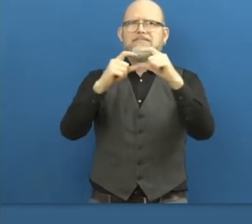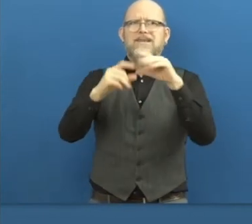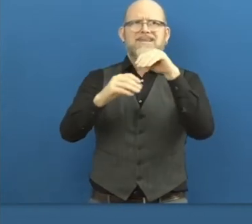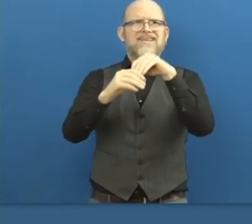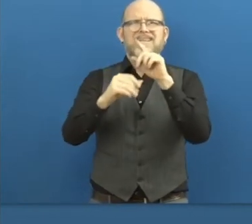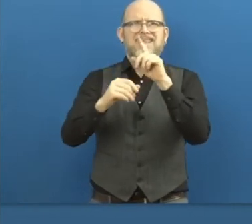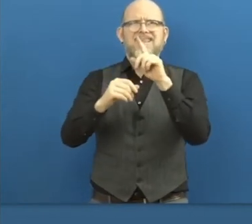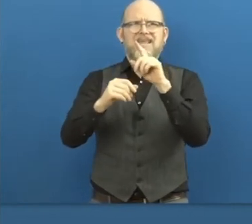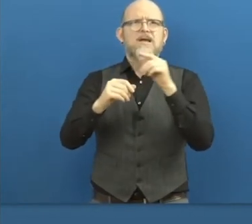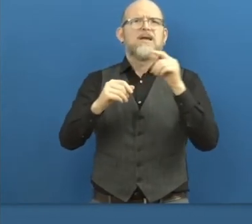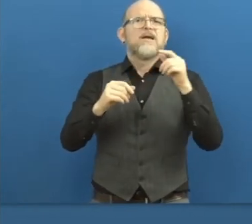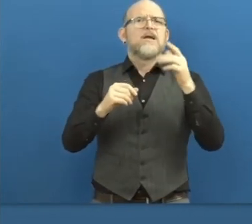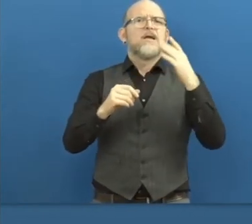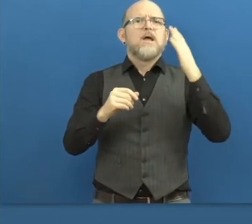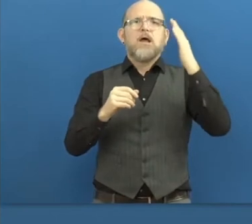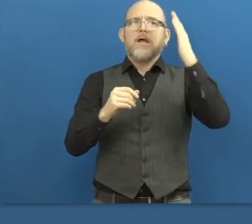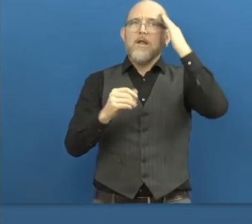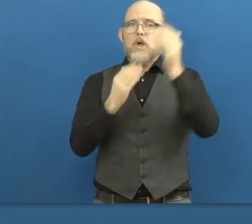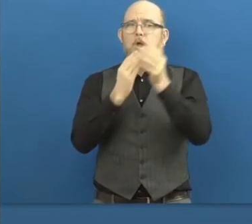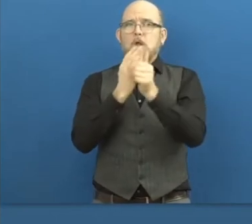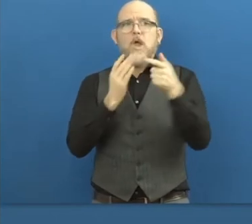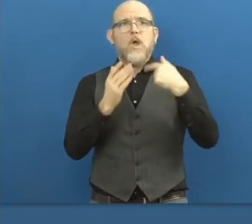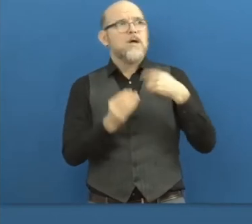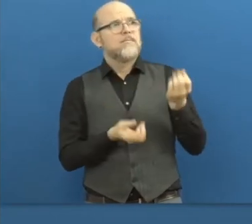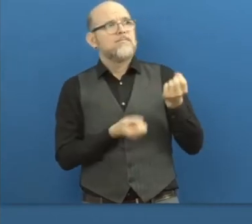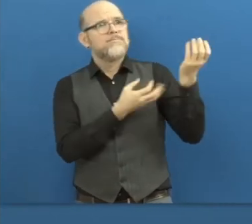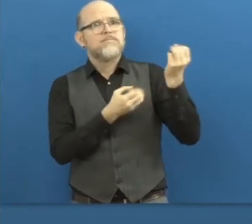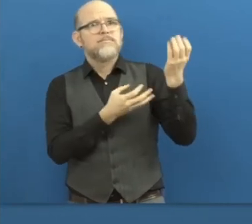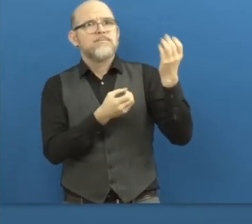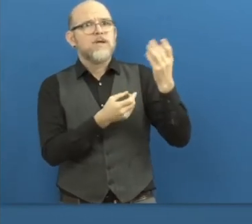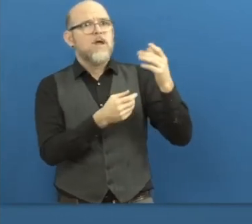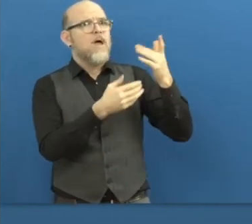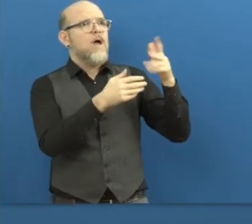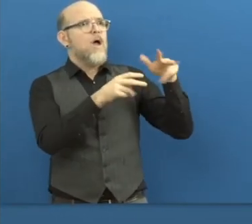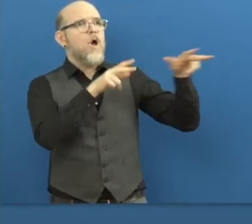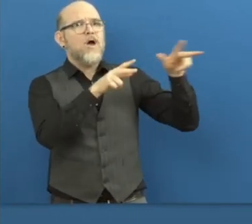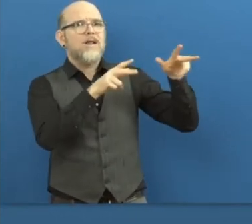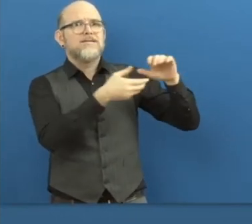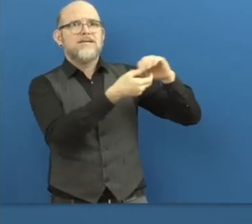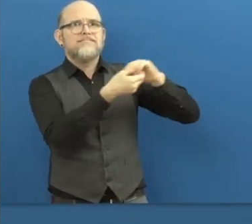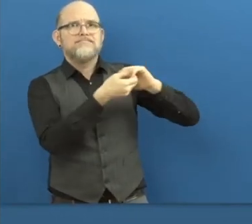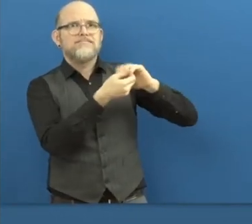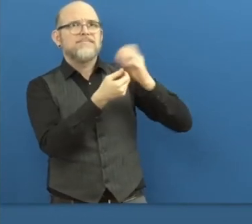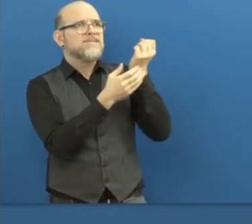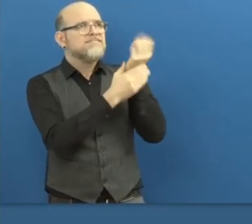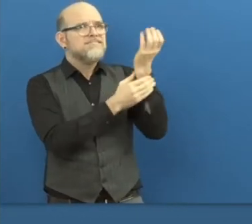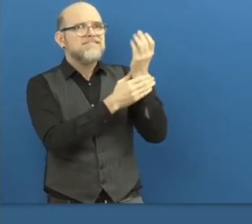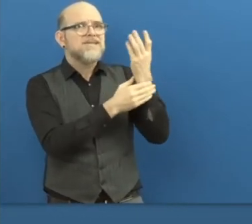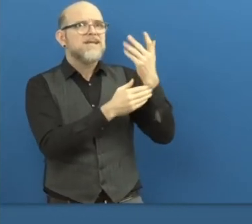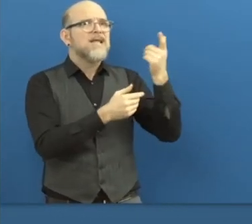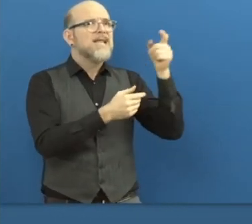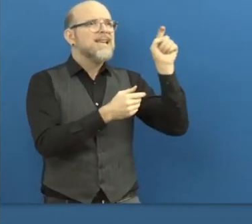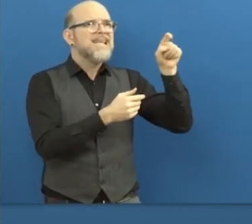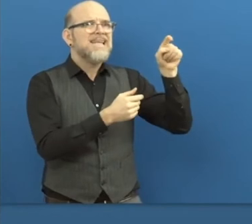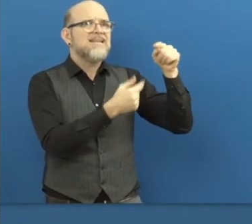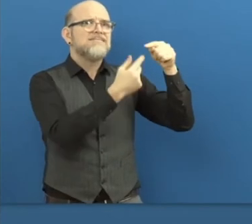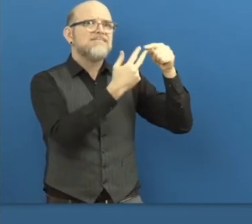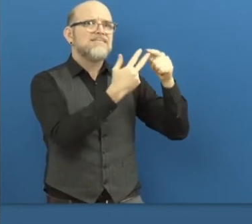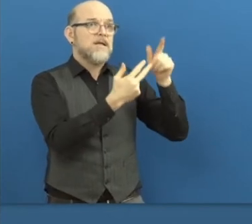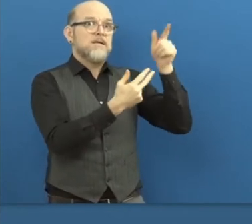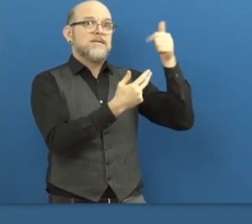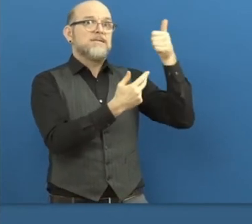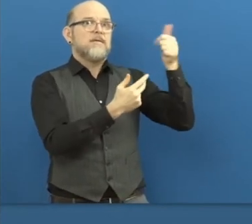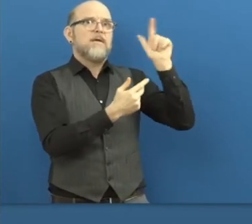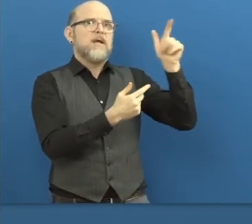also a way to transfer knowledge to companies and organizations in order to help these companies to be more